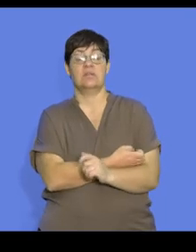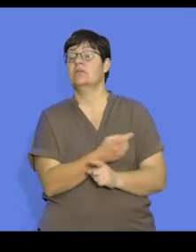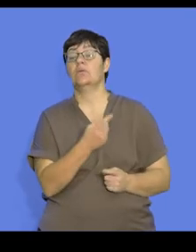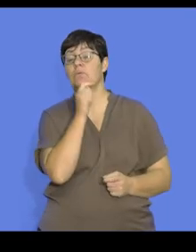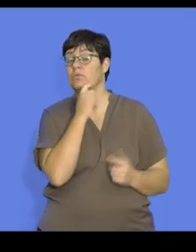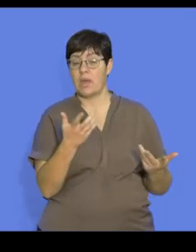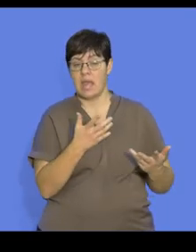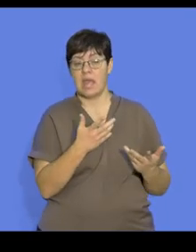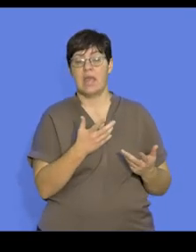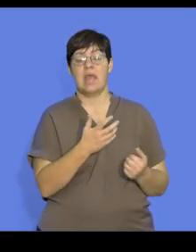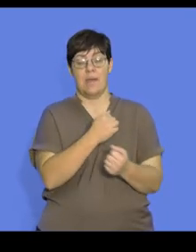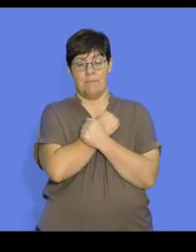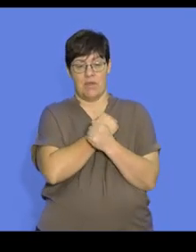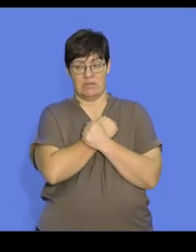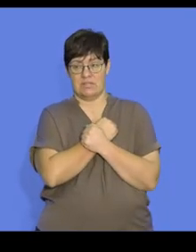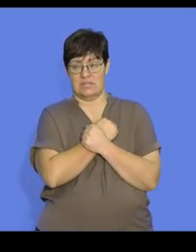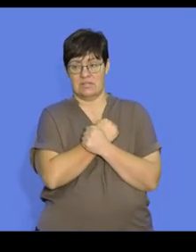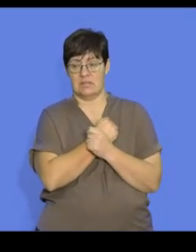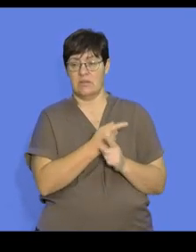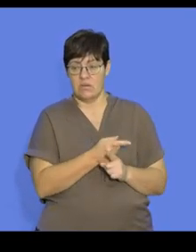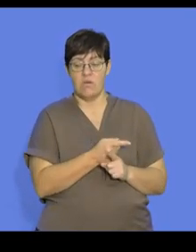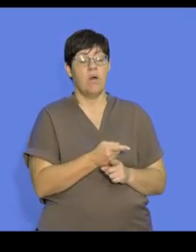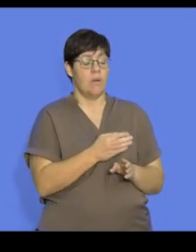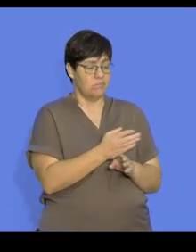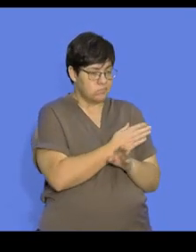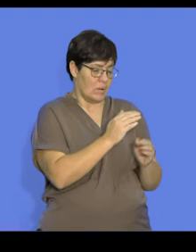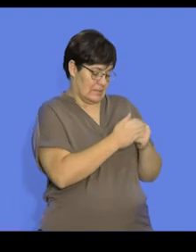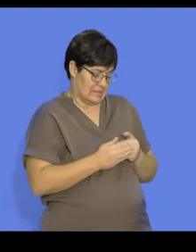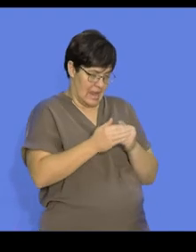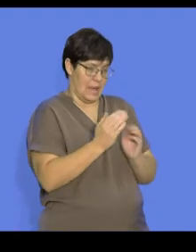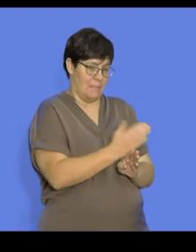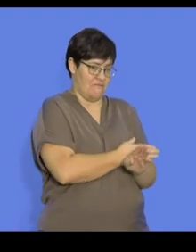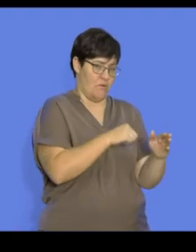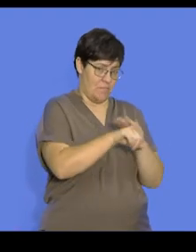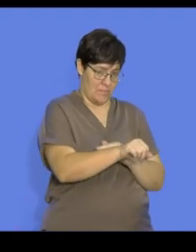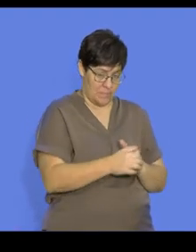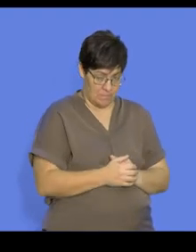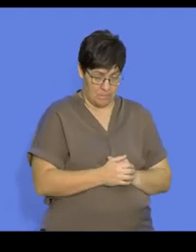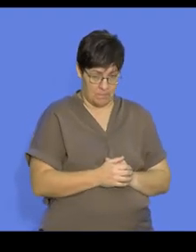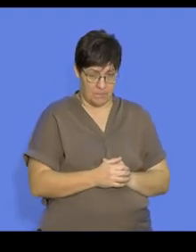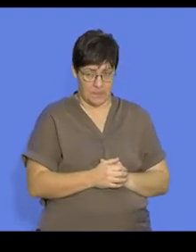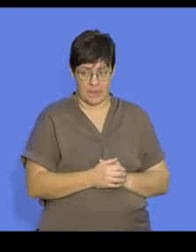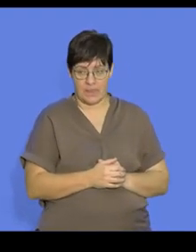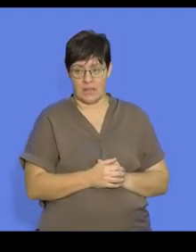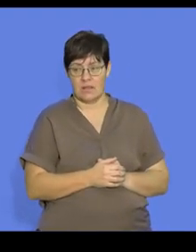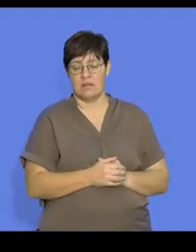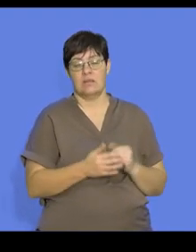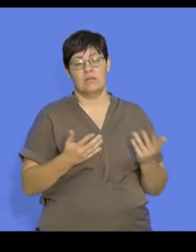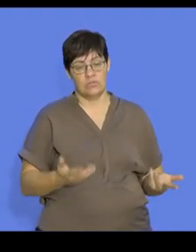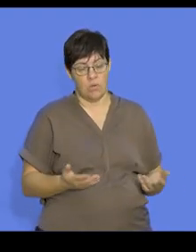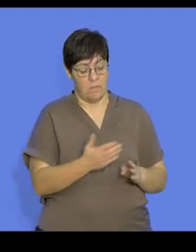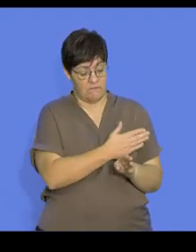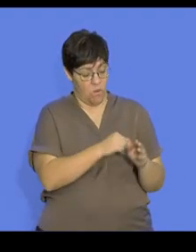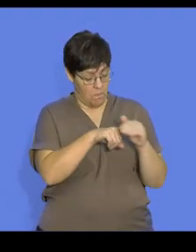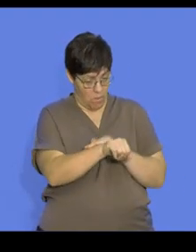on parental development, sorry, prenatal development. Essentially, prenatal development is the development before being